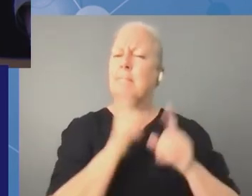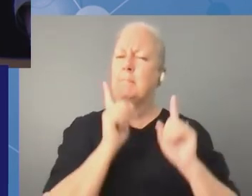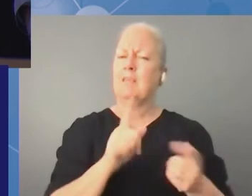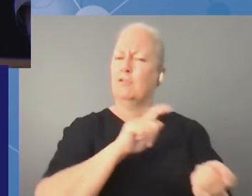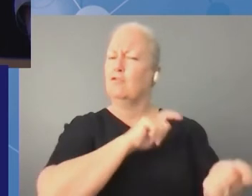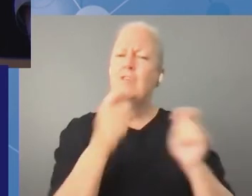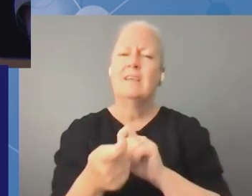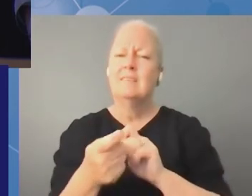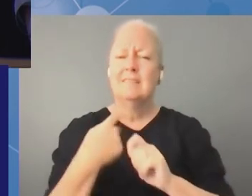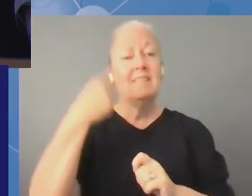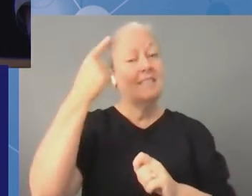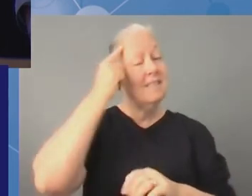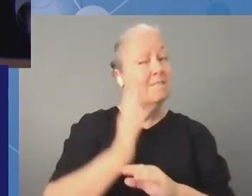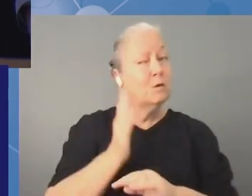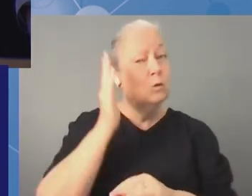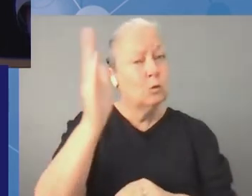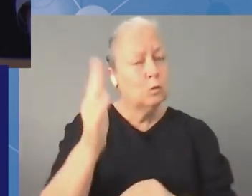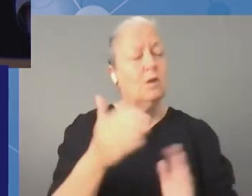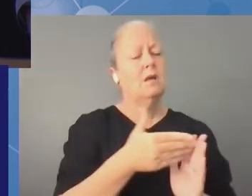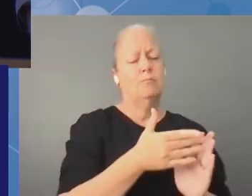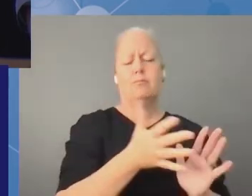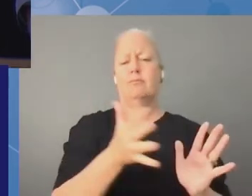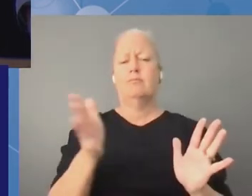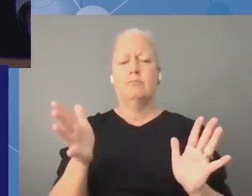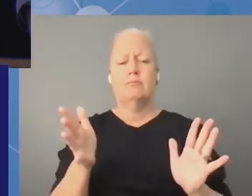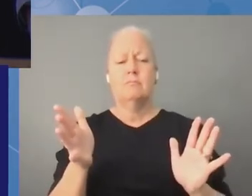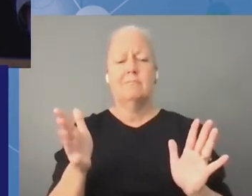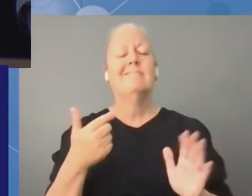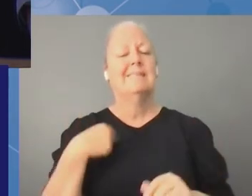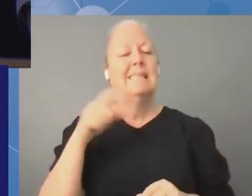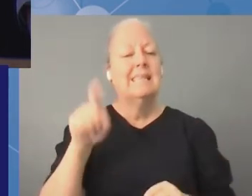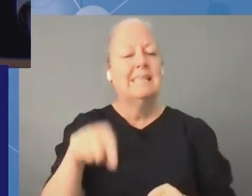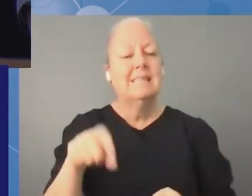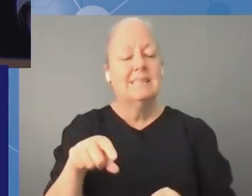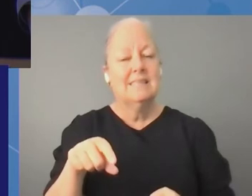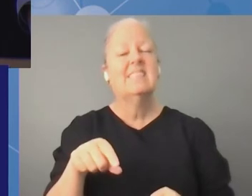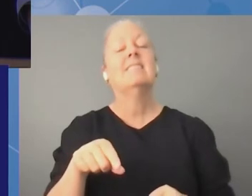forward so we need to opt for